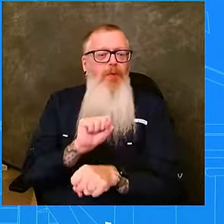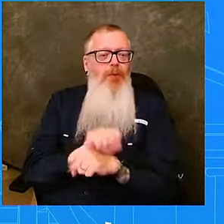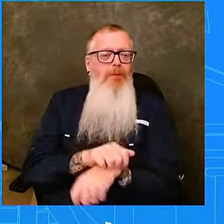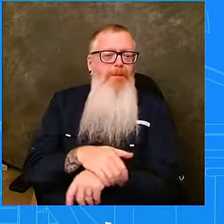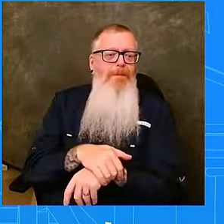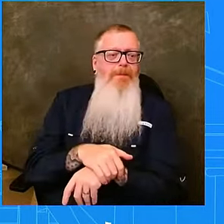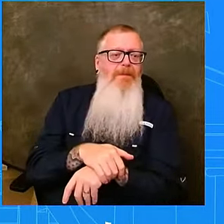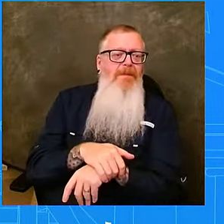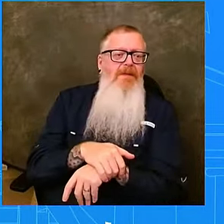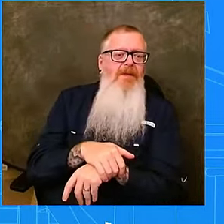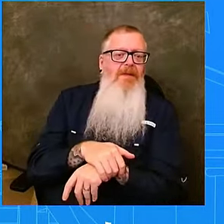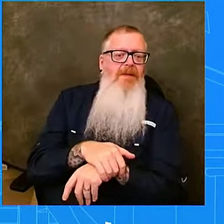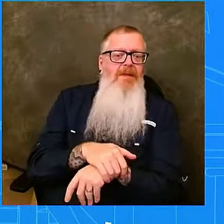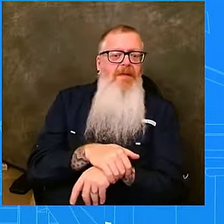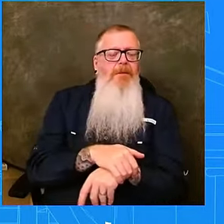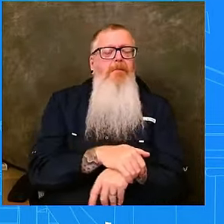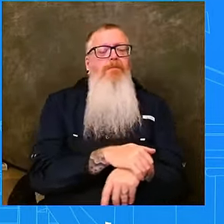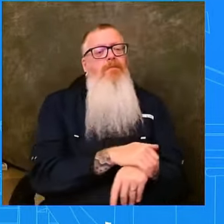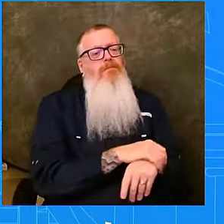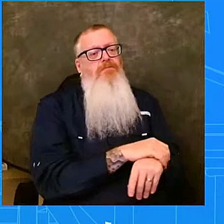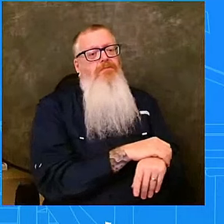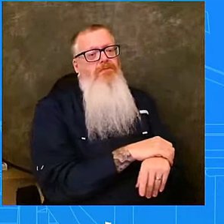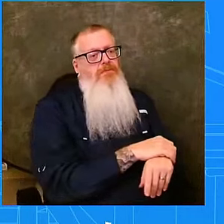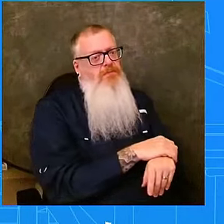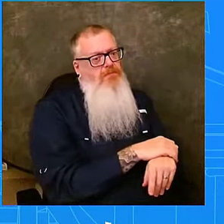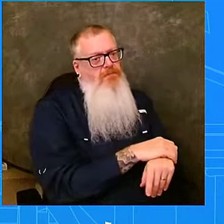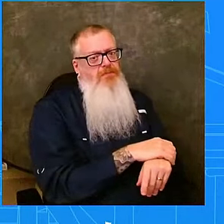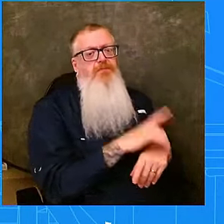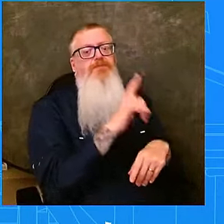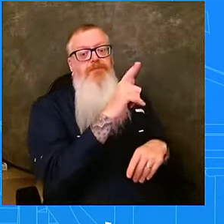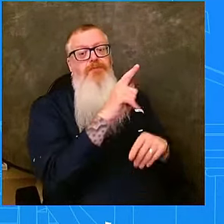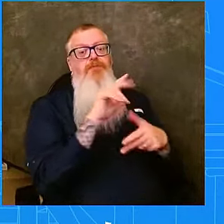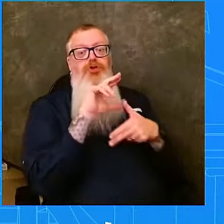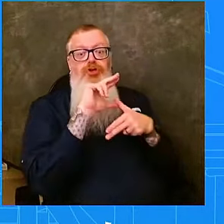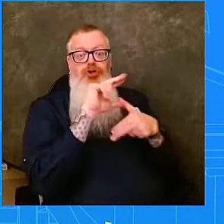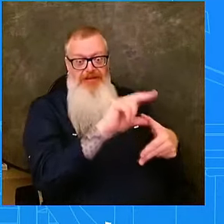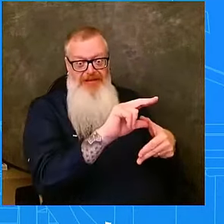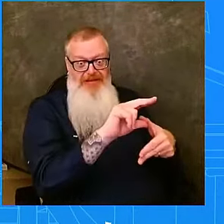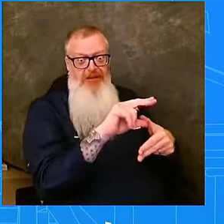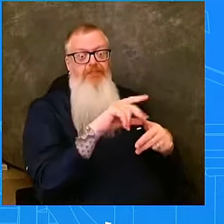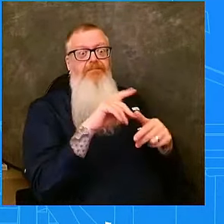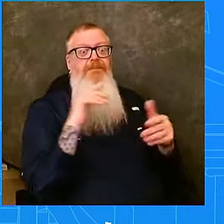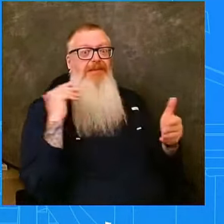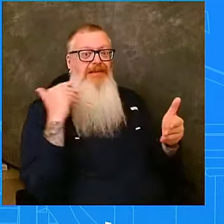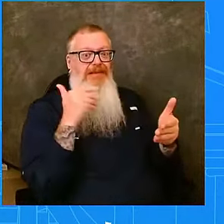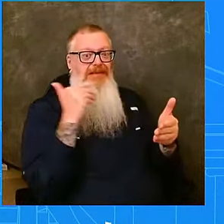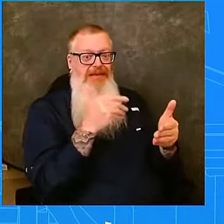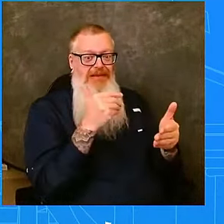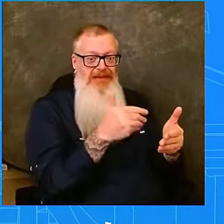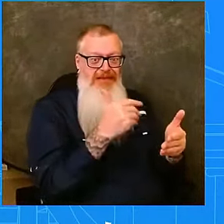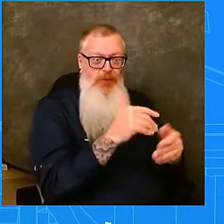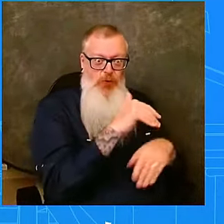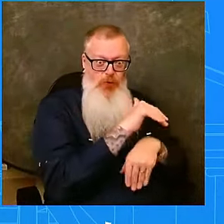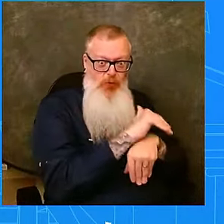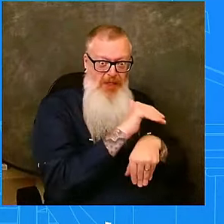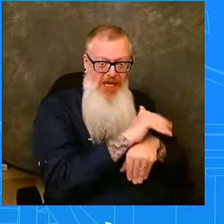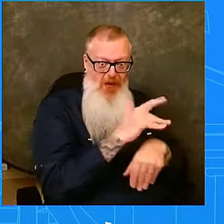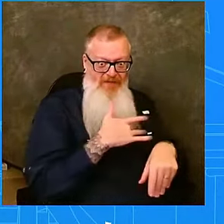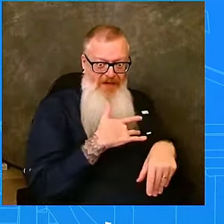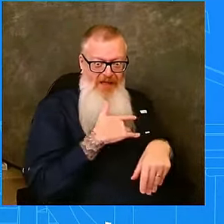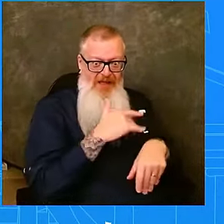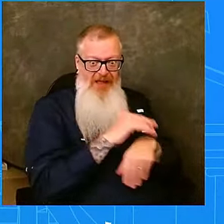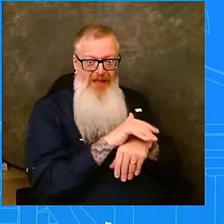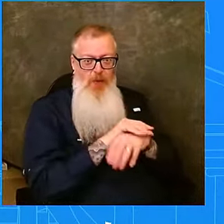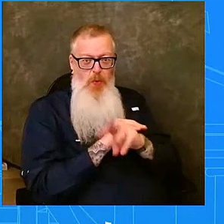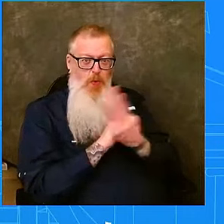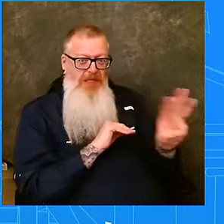storm is going to be making landfall late at night on the west coast? To what extent does that add to the complications or the dangers